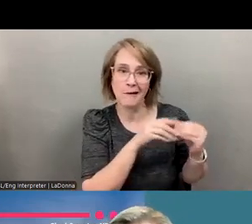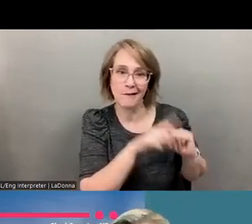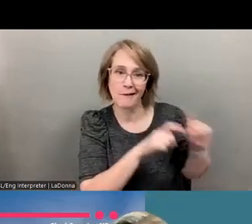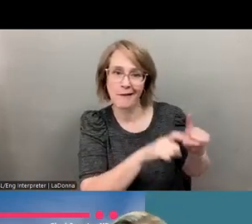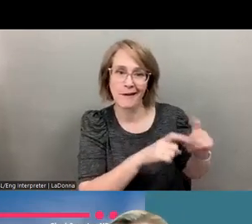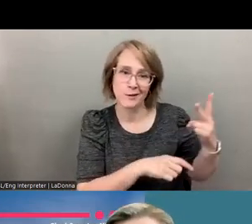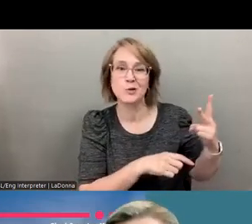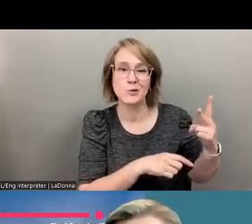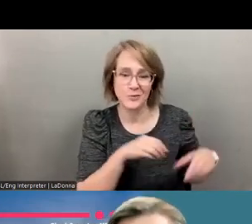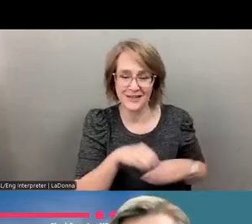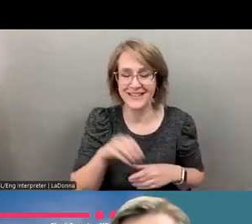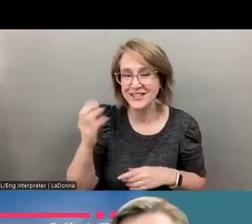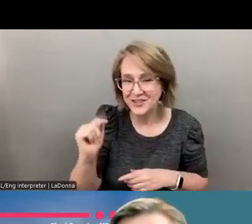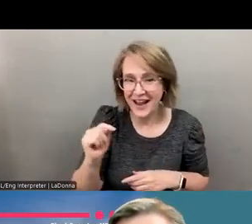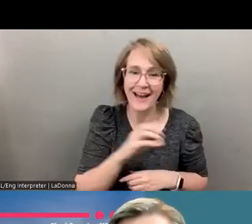questions in the chat.